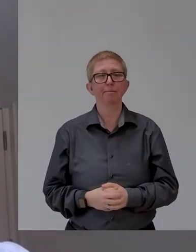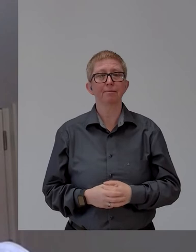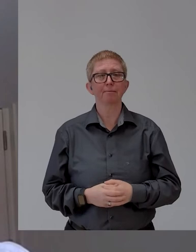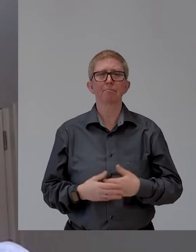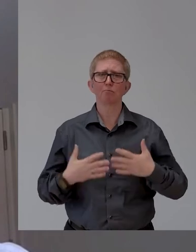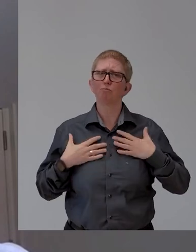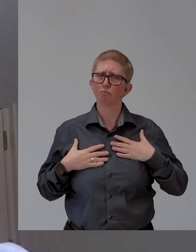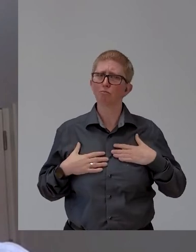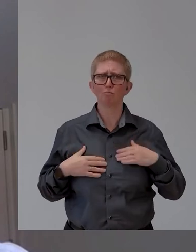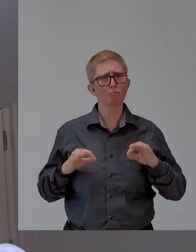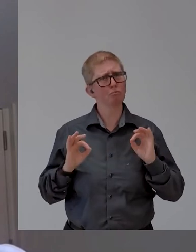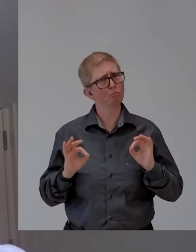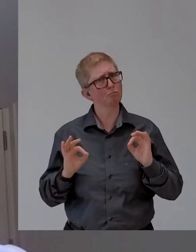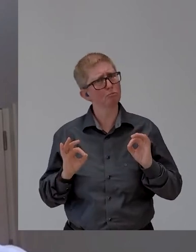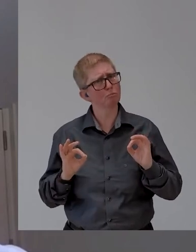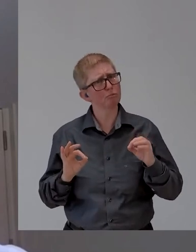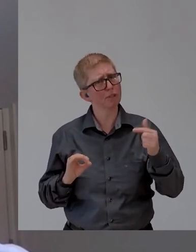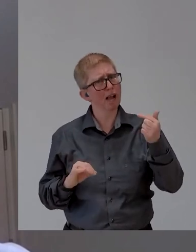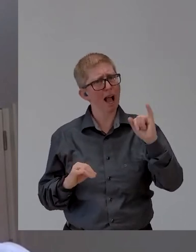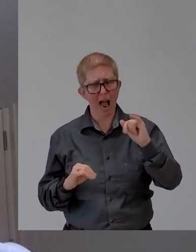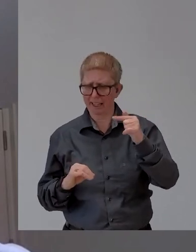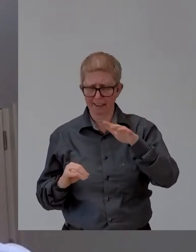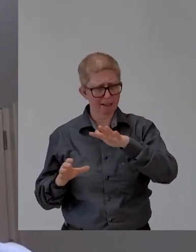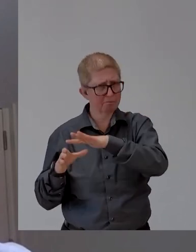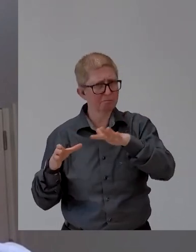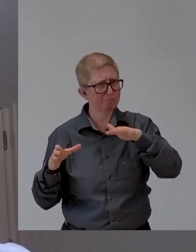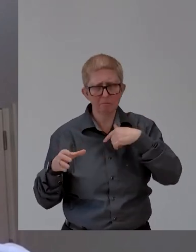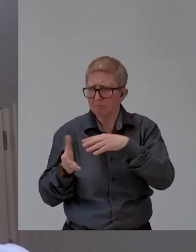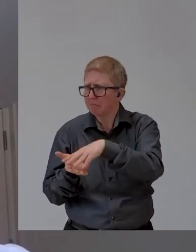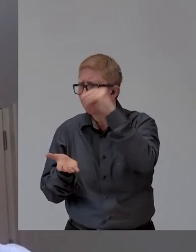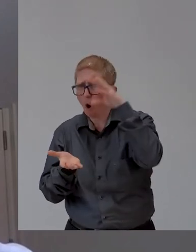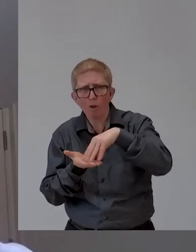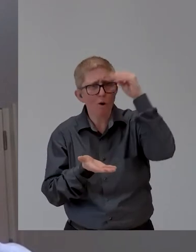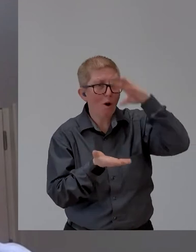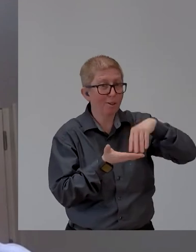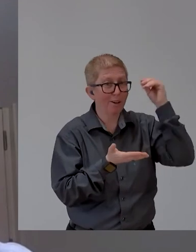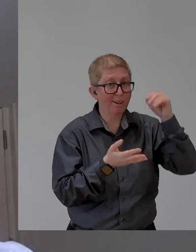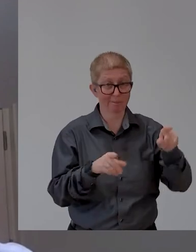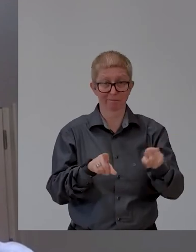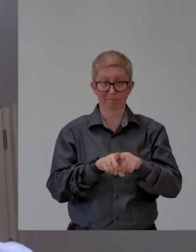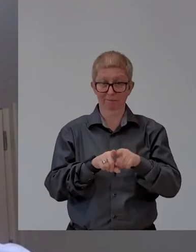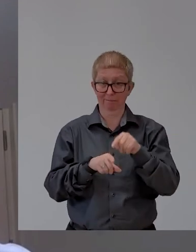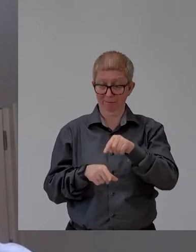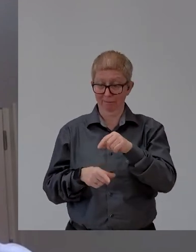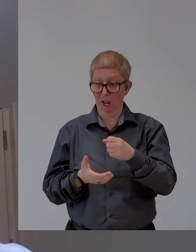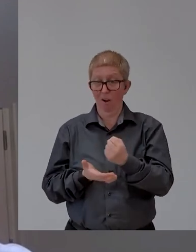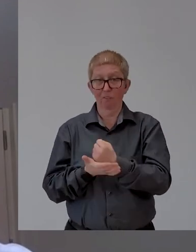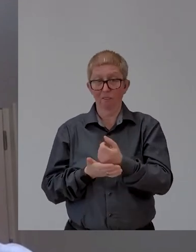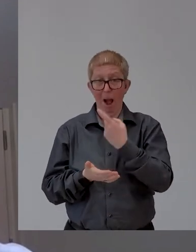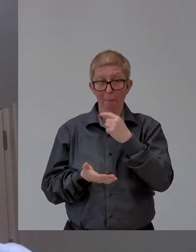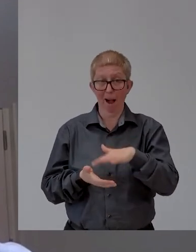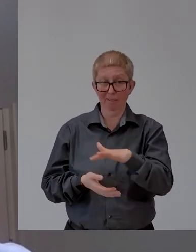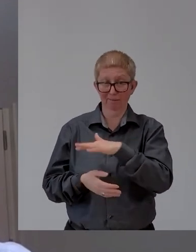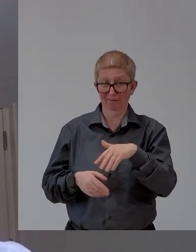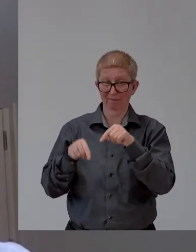leveraging IT to help bring some incredible new medicines to market that had a very positive impact on millions